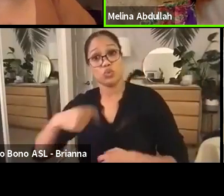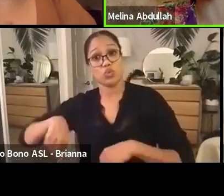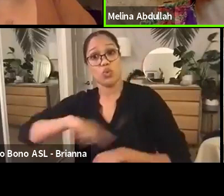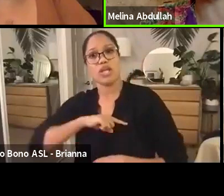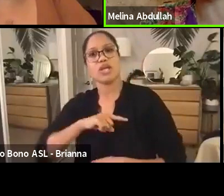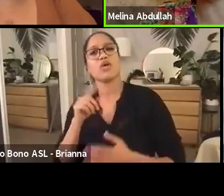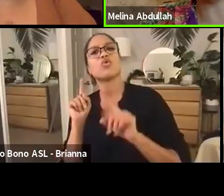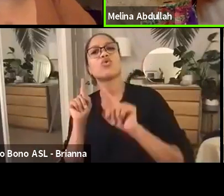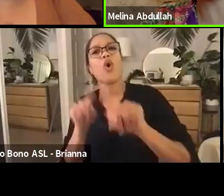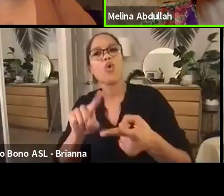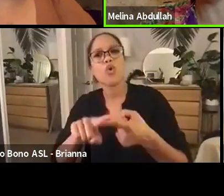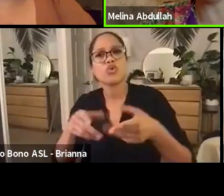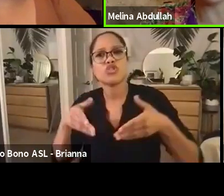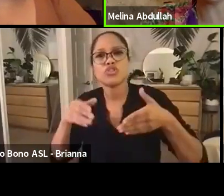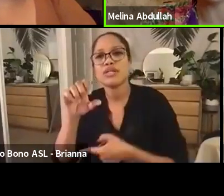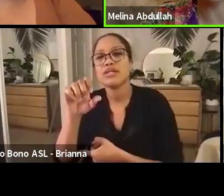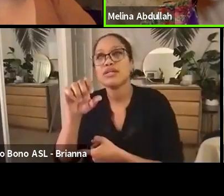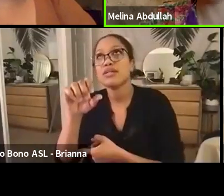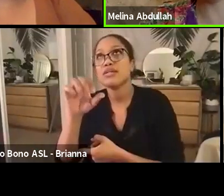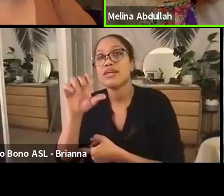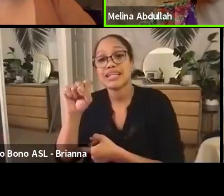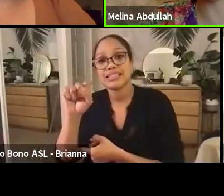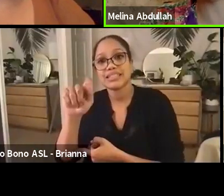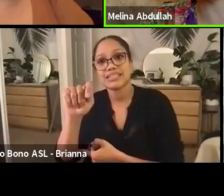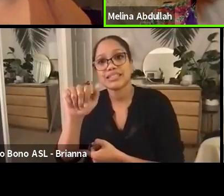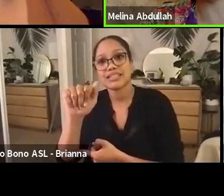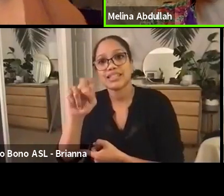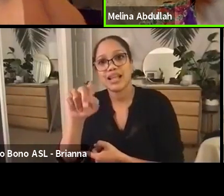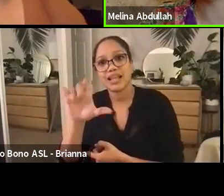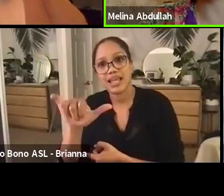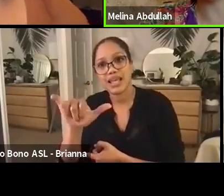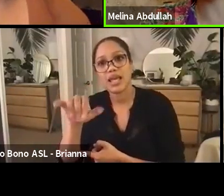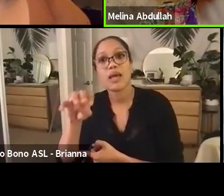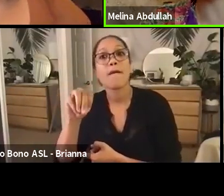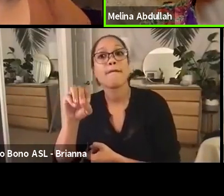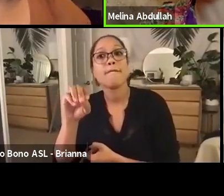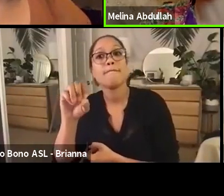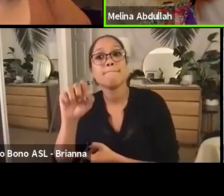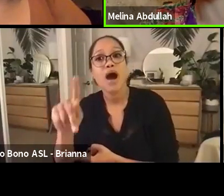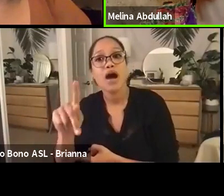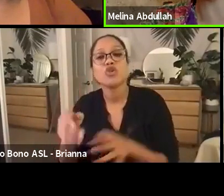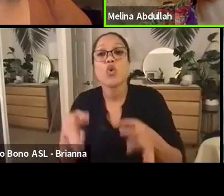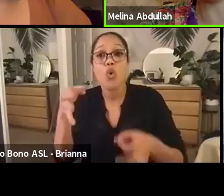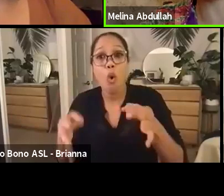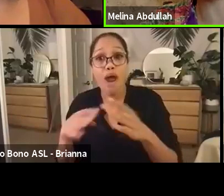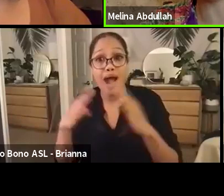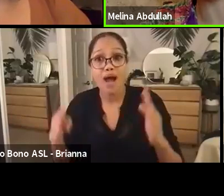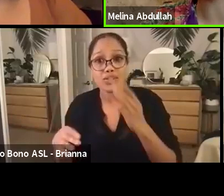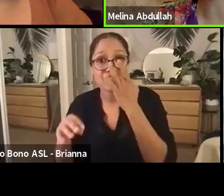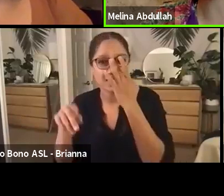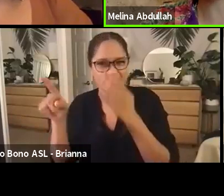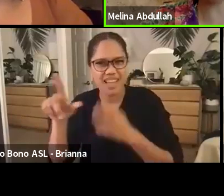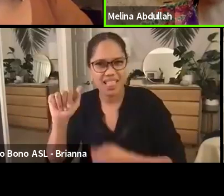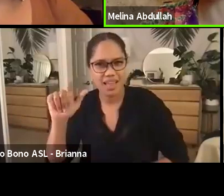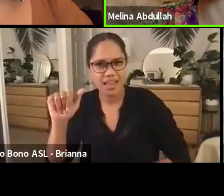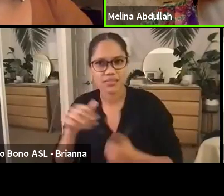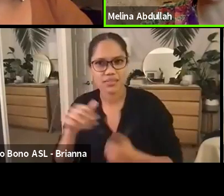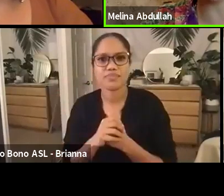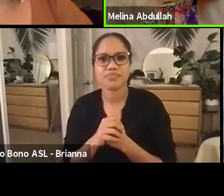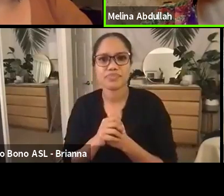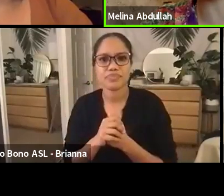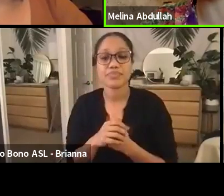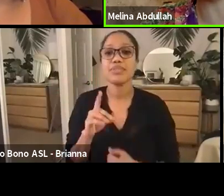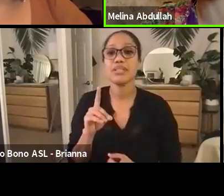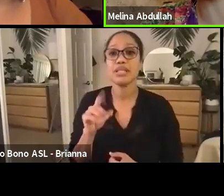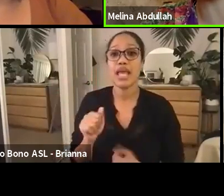Hill. That's the Stanley Moss Courthouse, where the DA association is trying to sue to